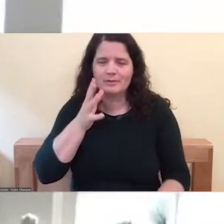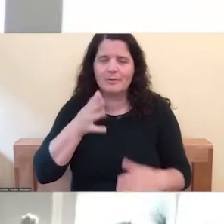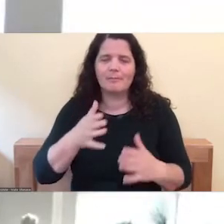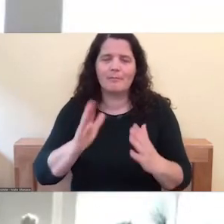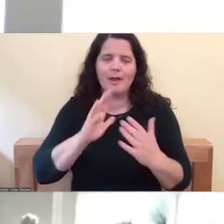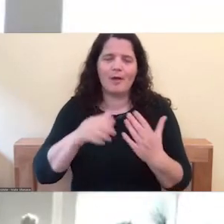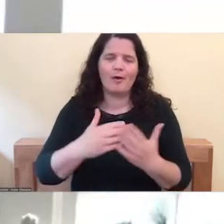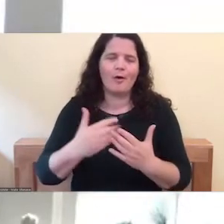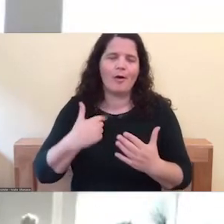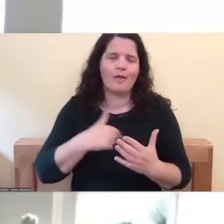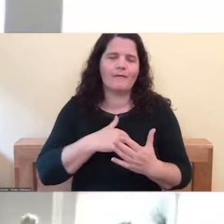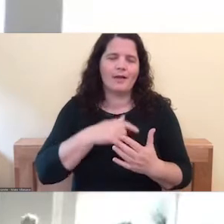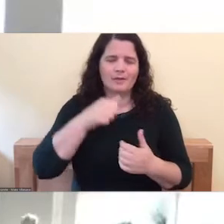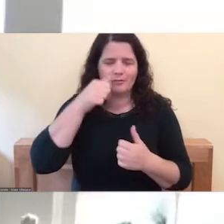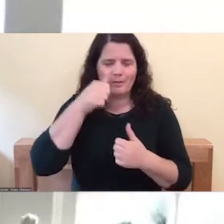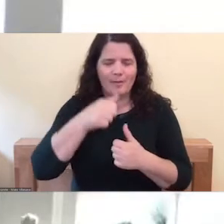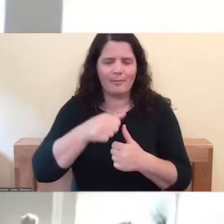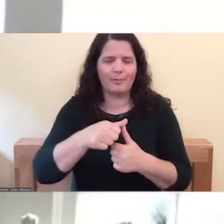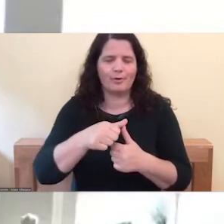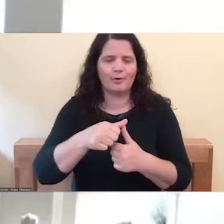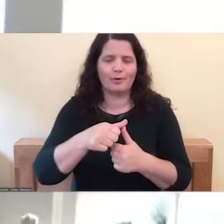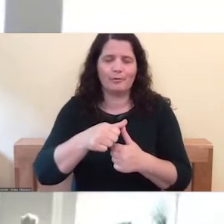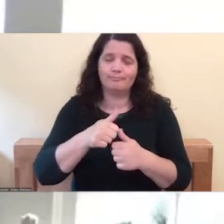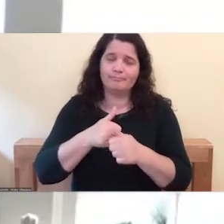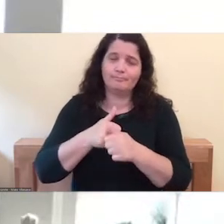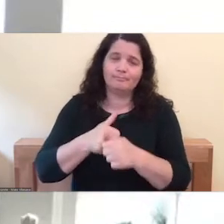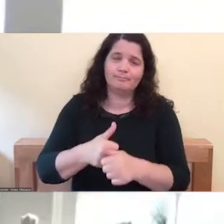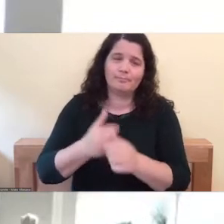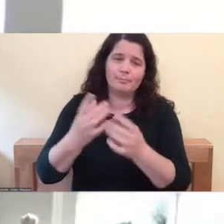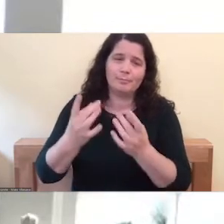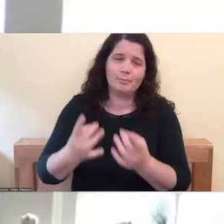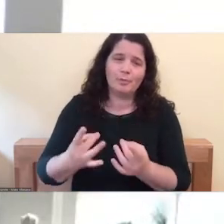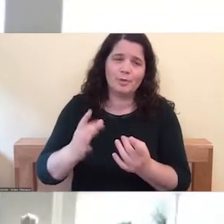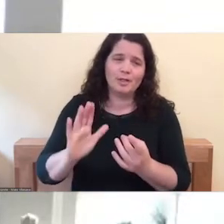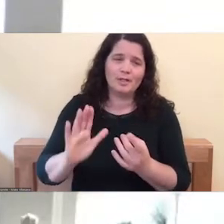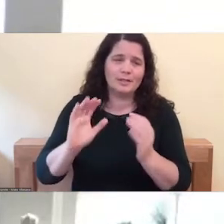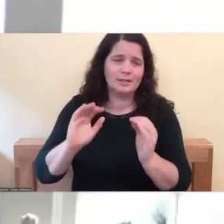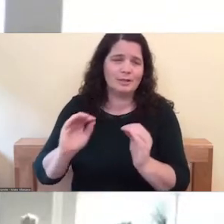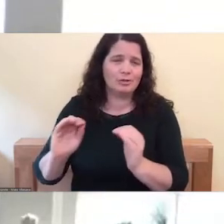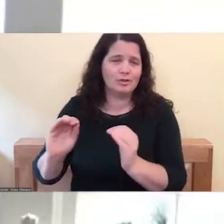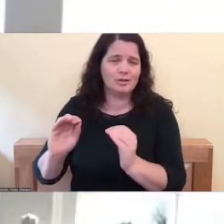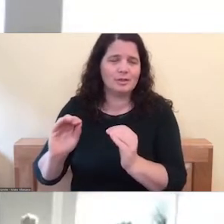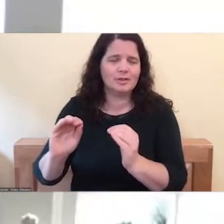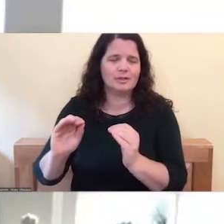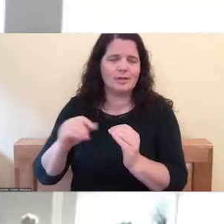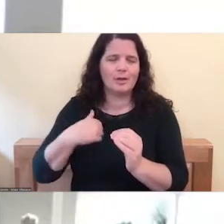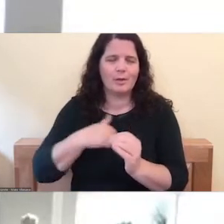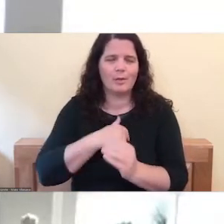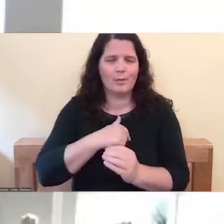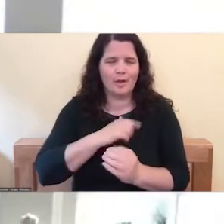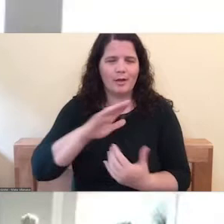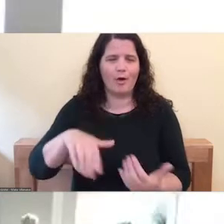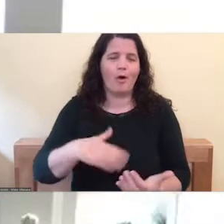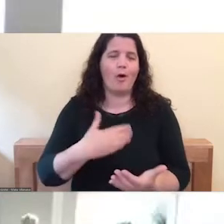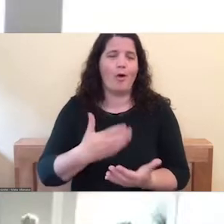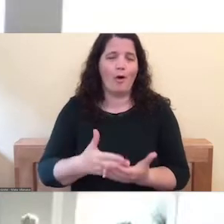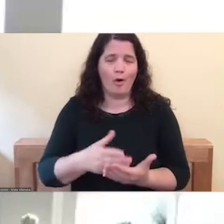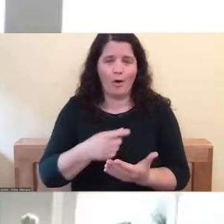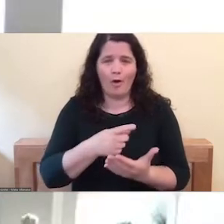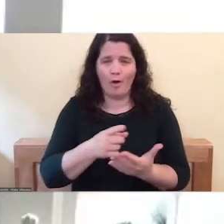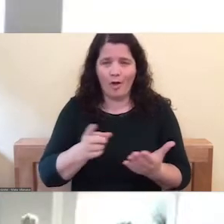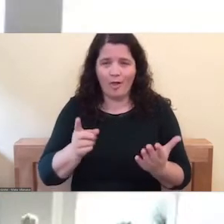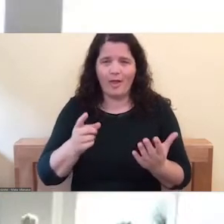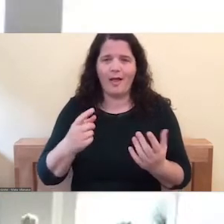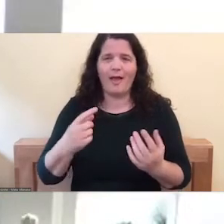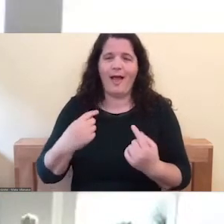that, according to the Buddhist teachings, we have all, at some point, been